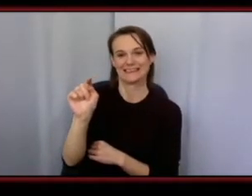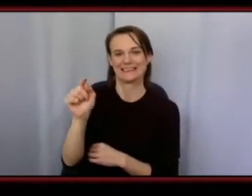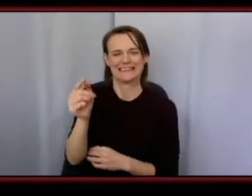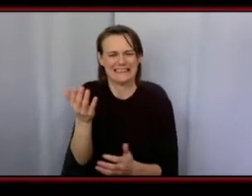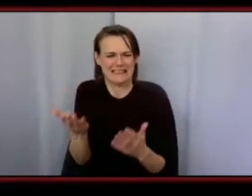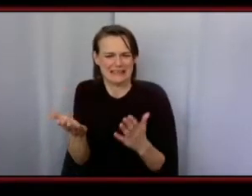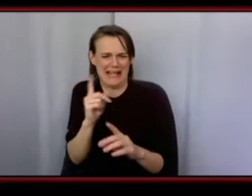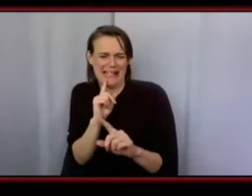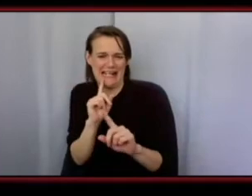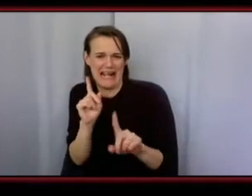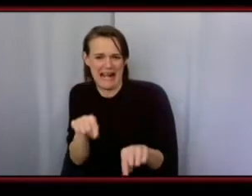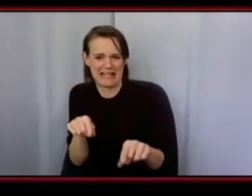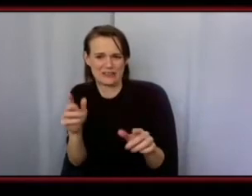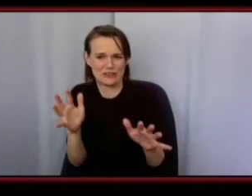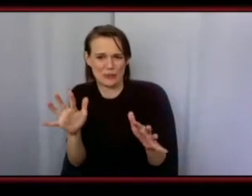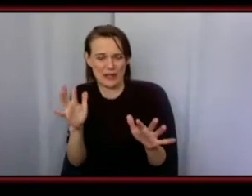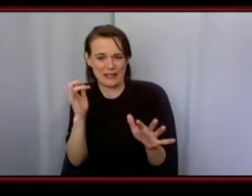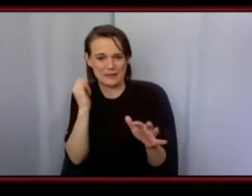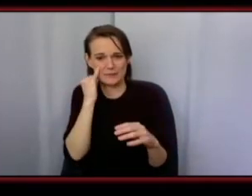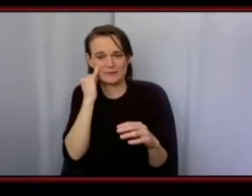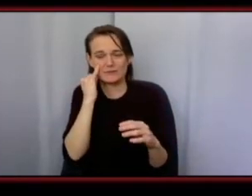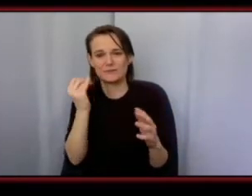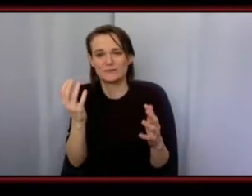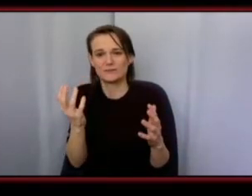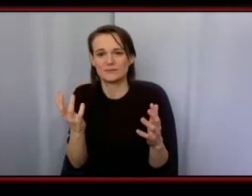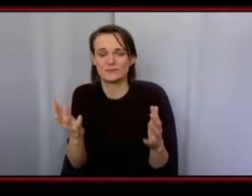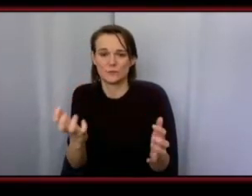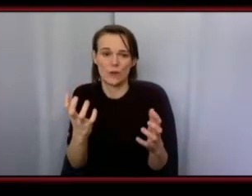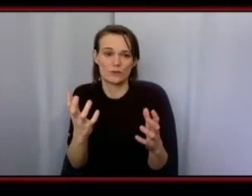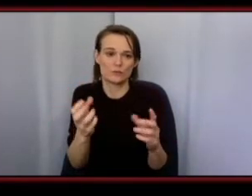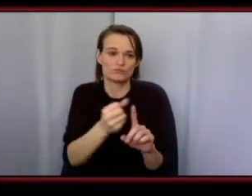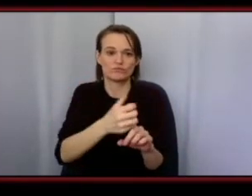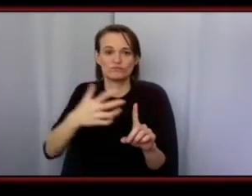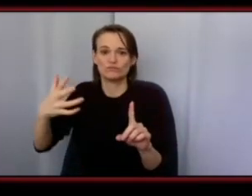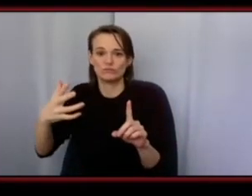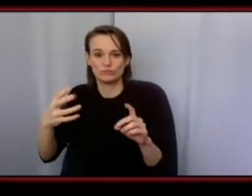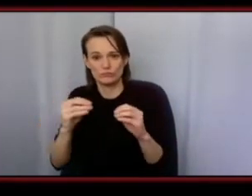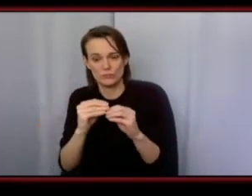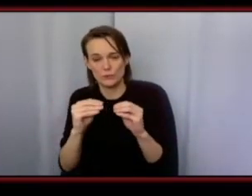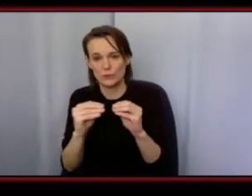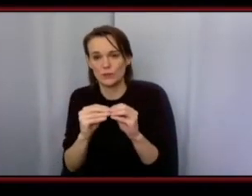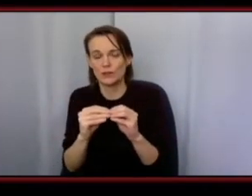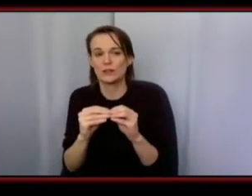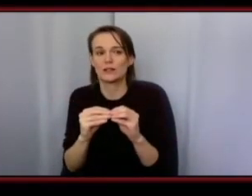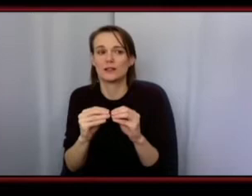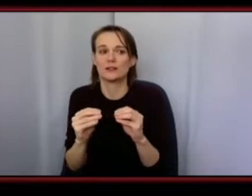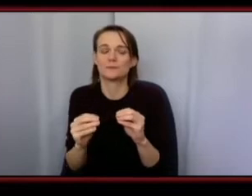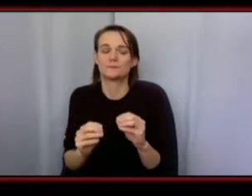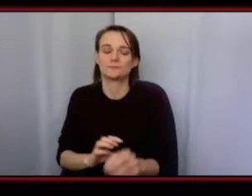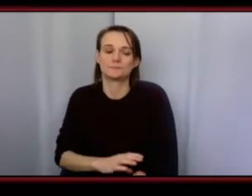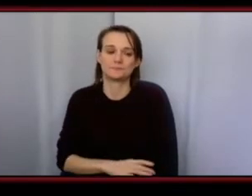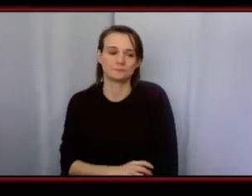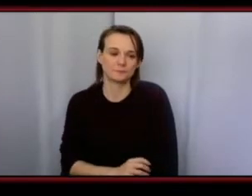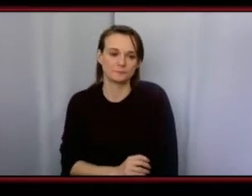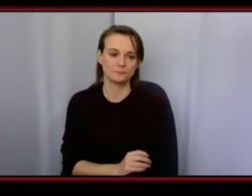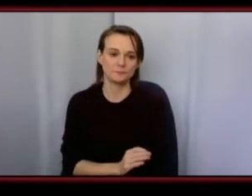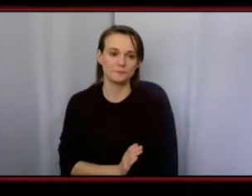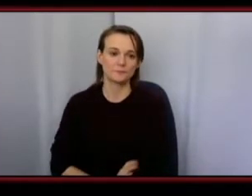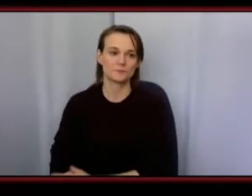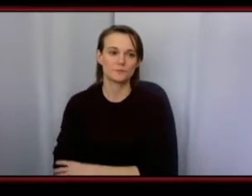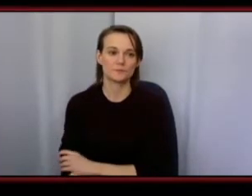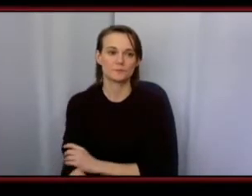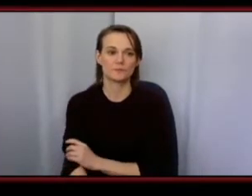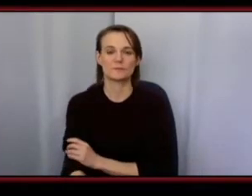know you might have answered something very similar to this but if you want to just you know give a little bit more uh attention to this one um